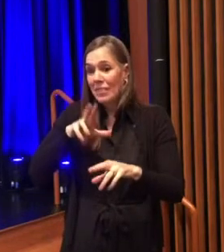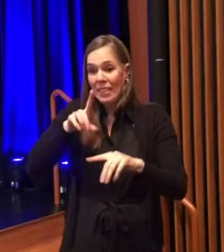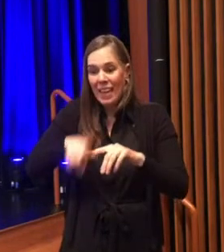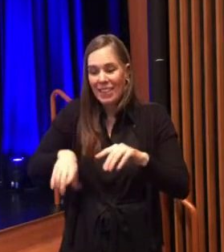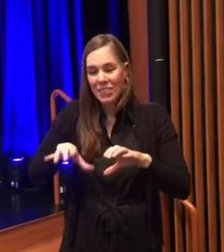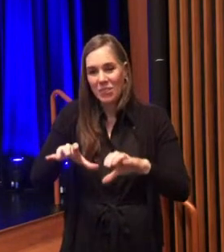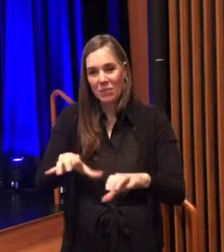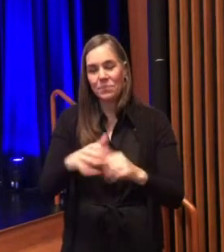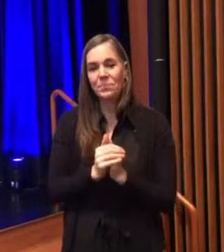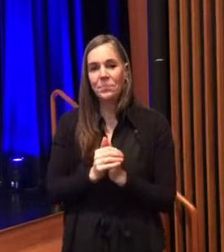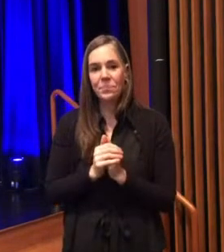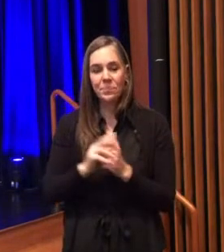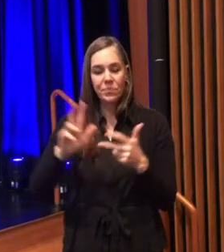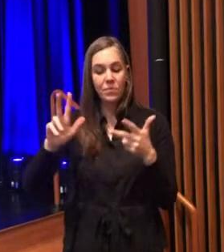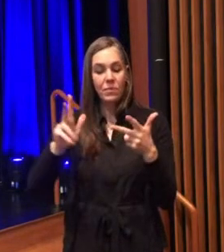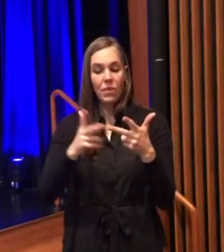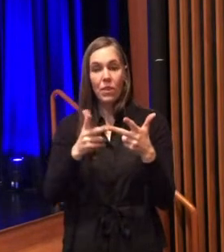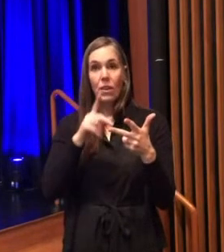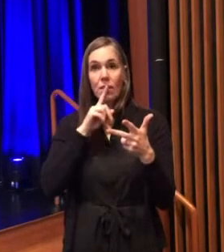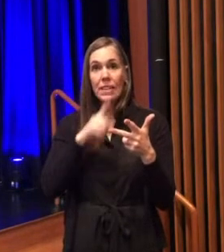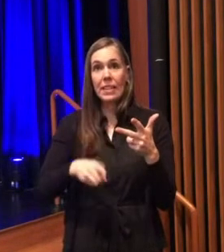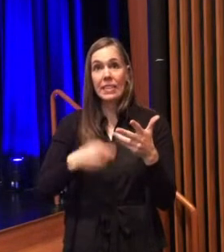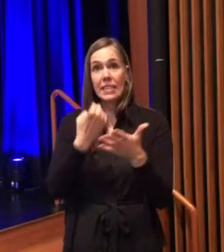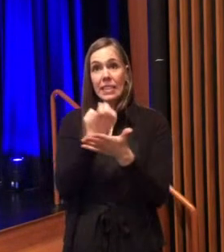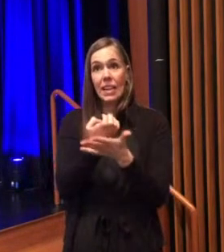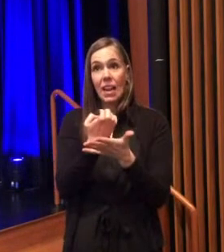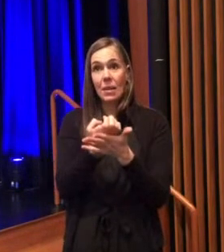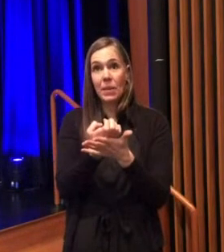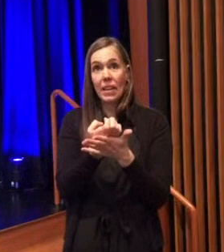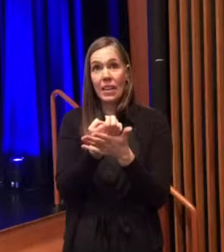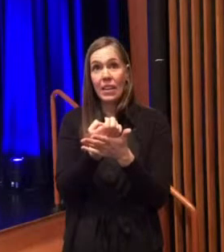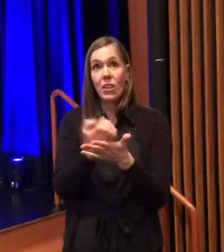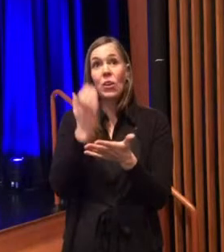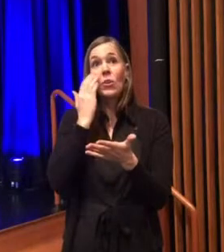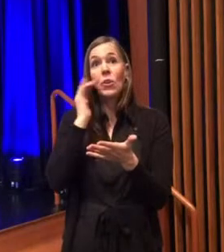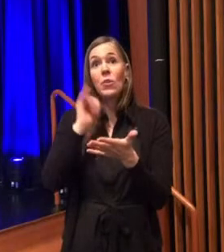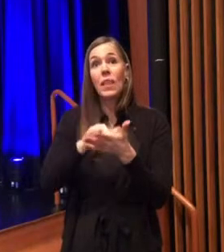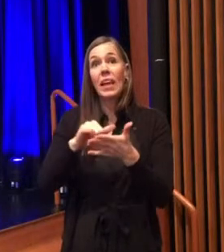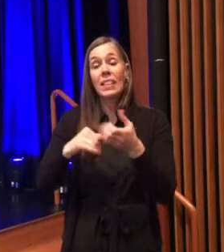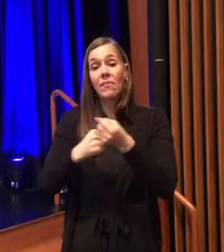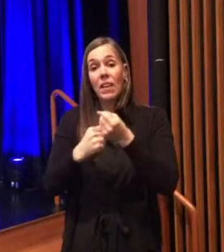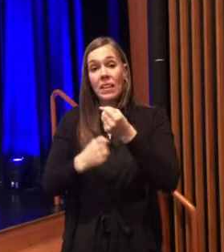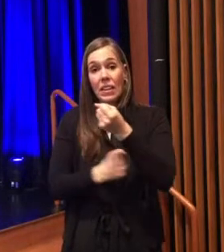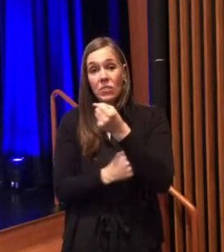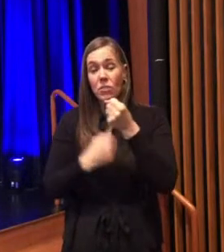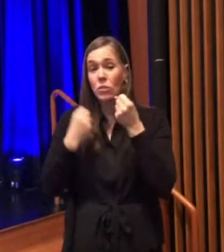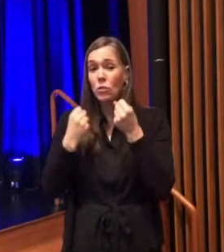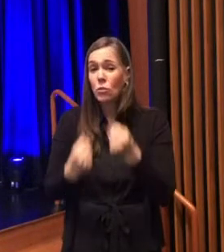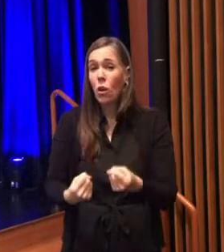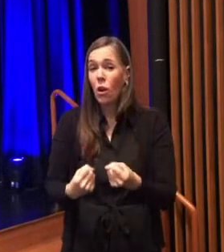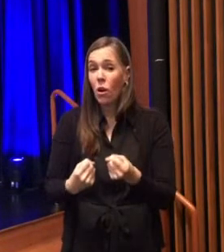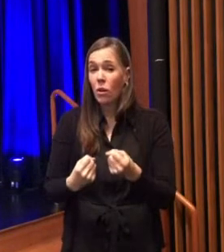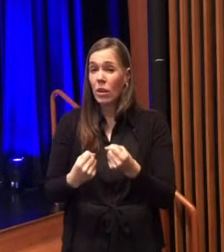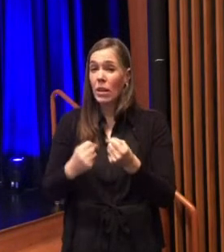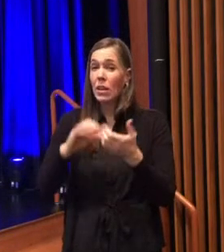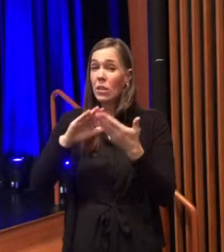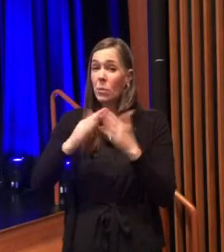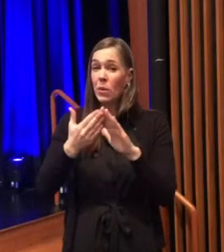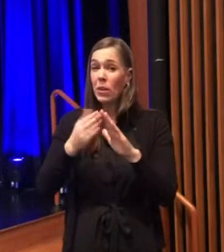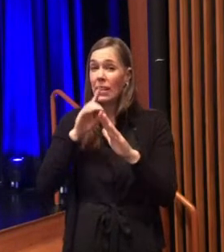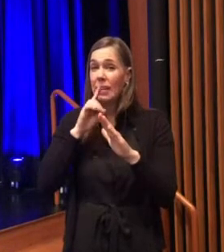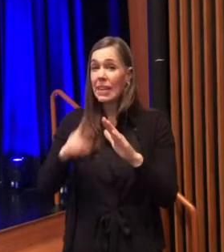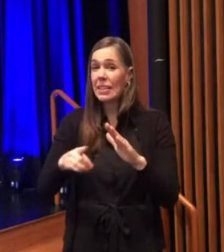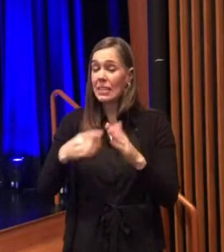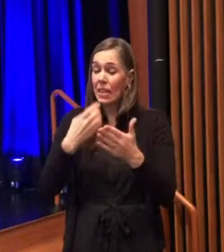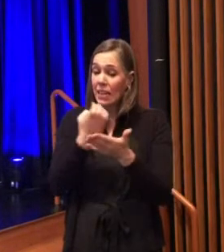moving on third priority sustainable economy so we know that the foundation of a strong community is a sustainable and equitable